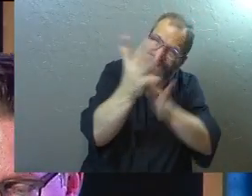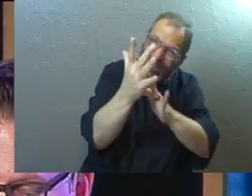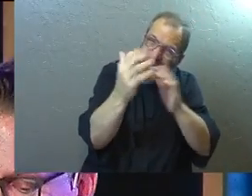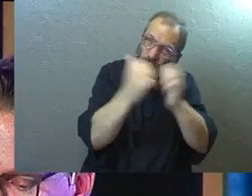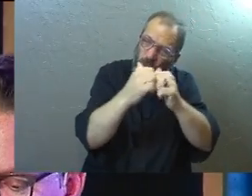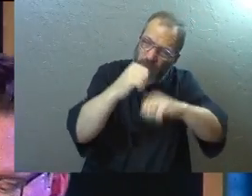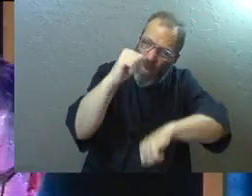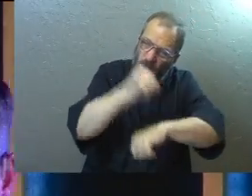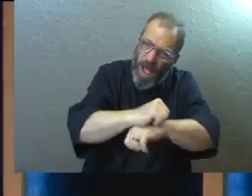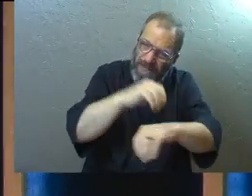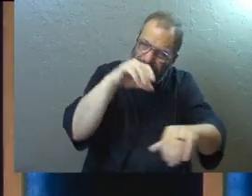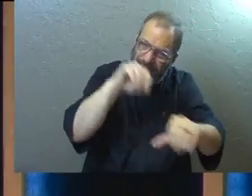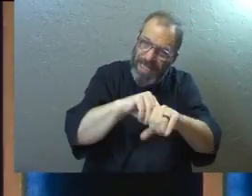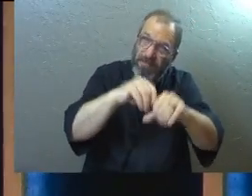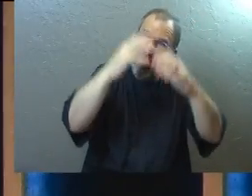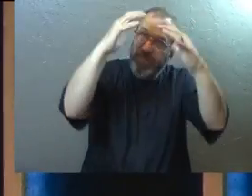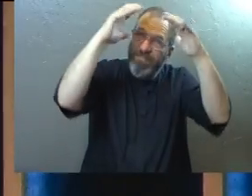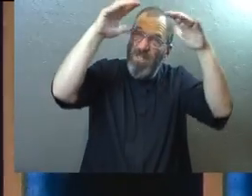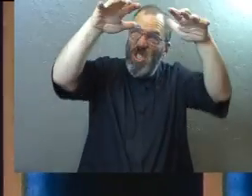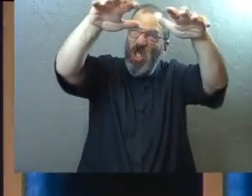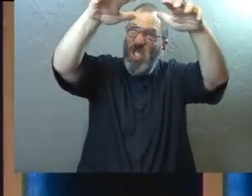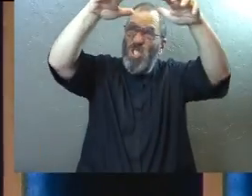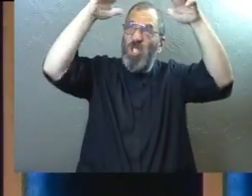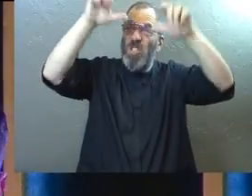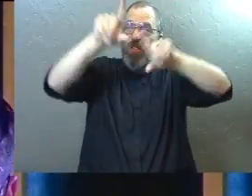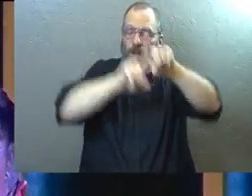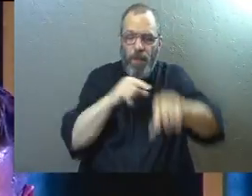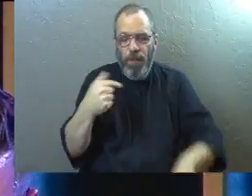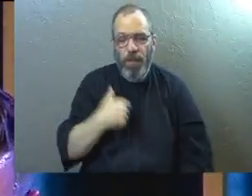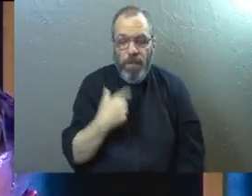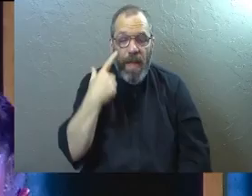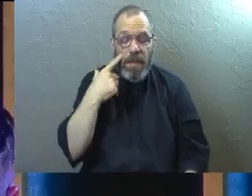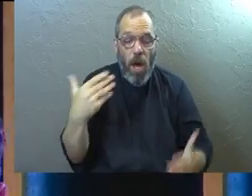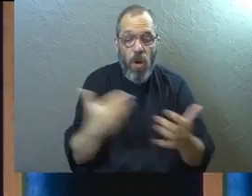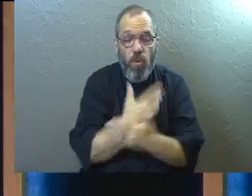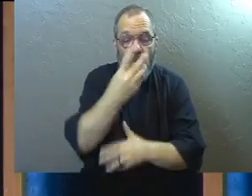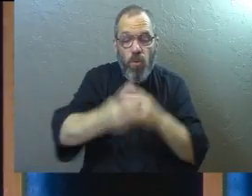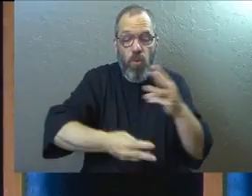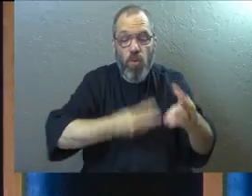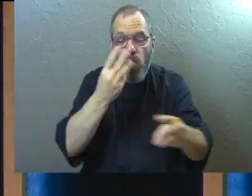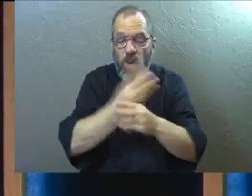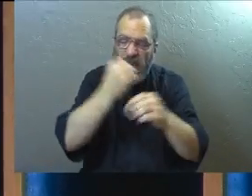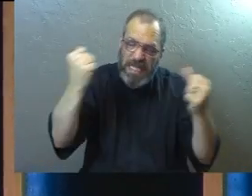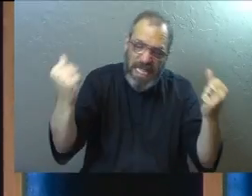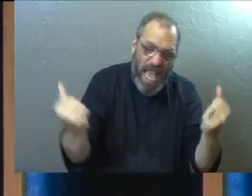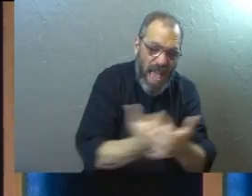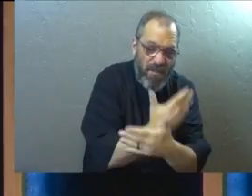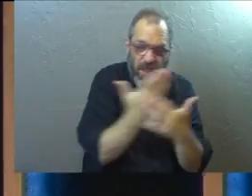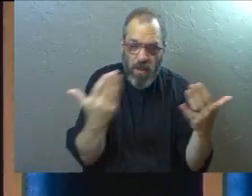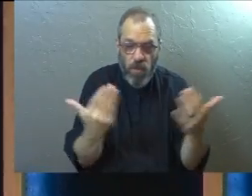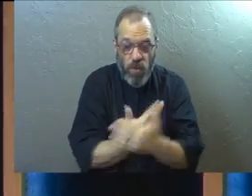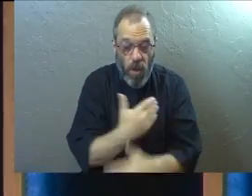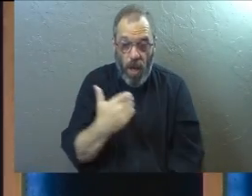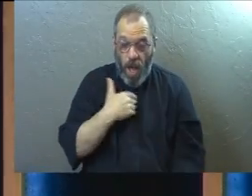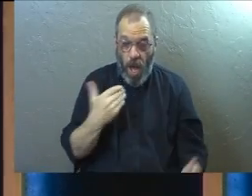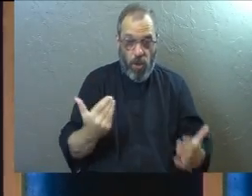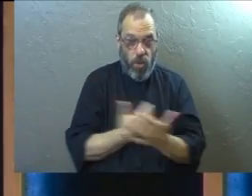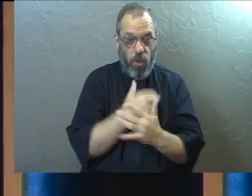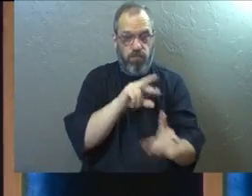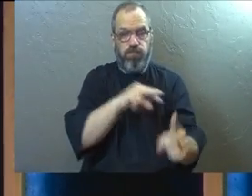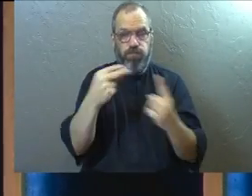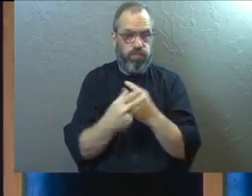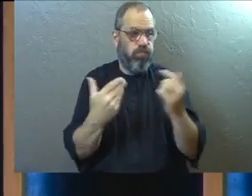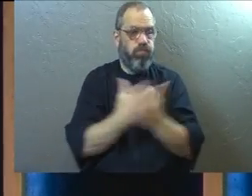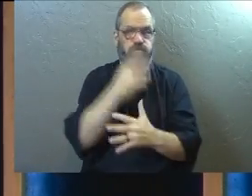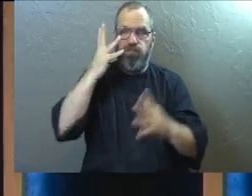rocks in the starlight. Here's some more quote from him. He says, I saw a new world. Everything was new. I had a new outlook,